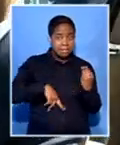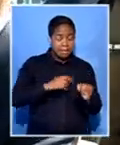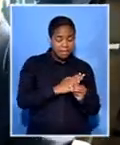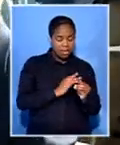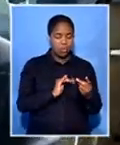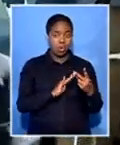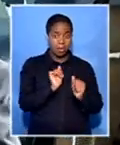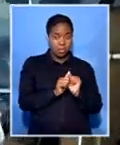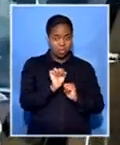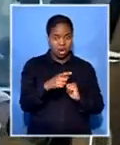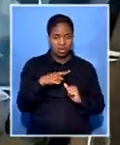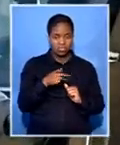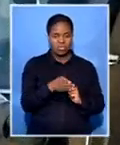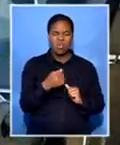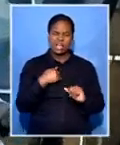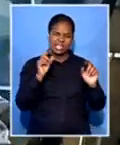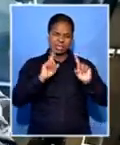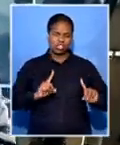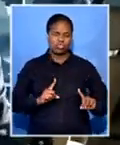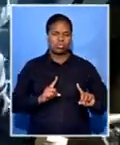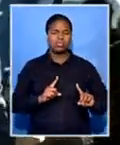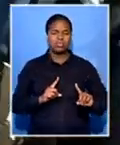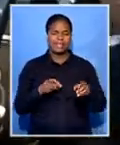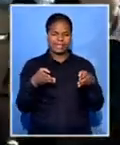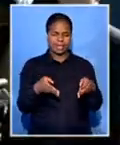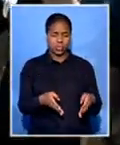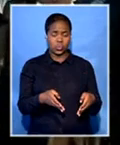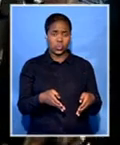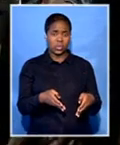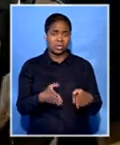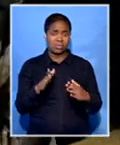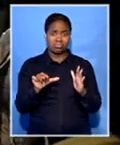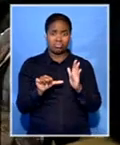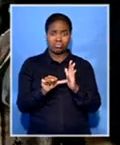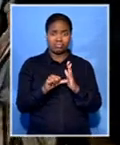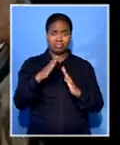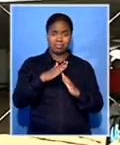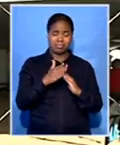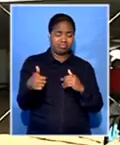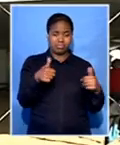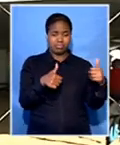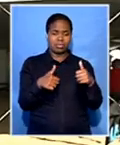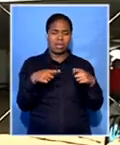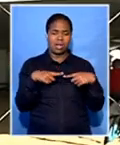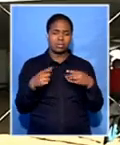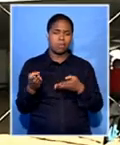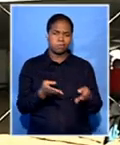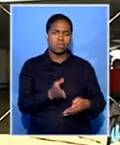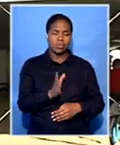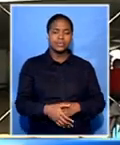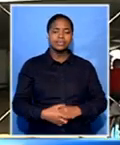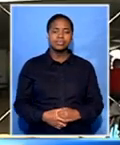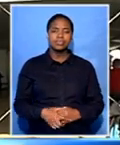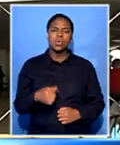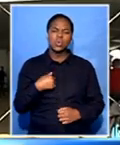honored with a special provincial official funeral. A host of political figures and other dignitaries are expected. In town, we have also